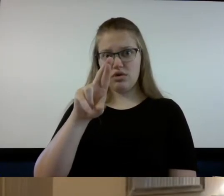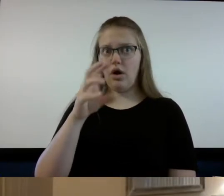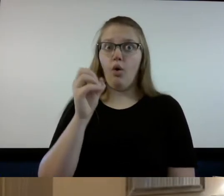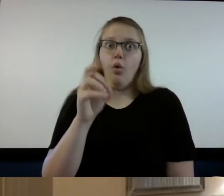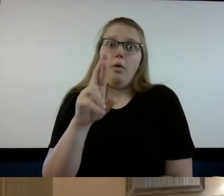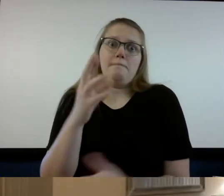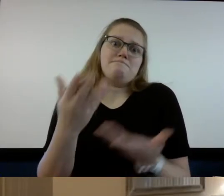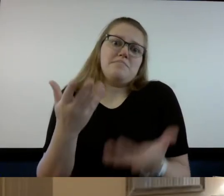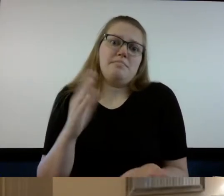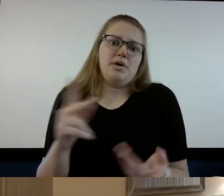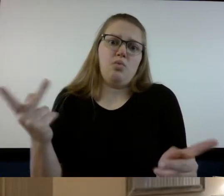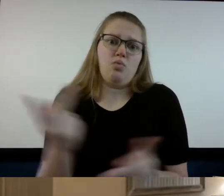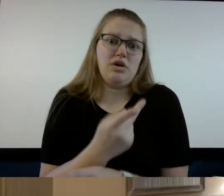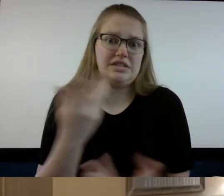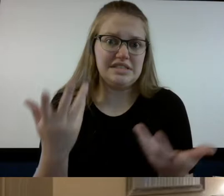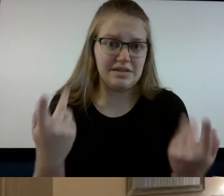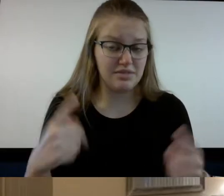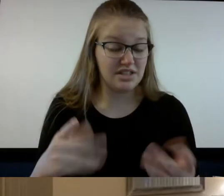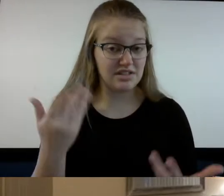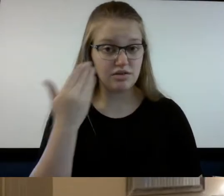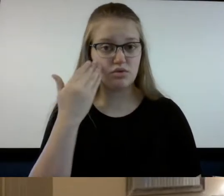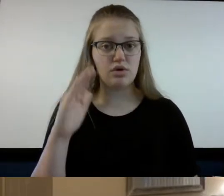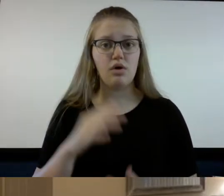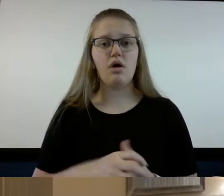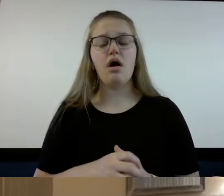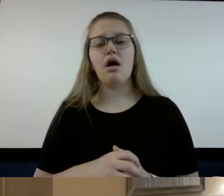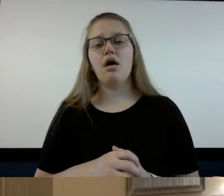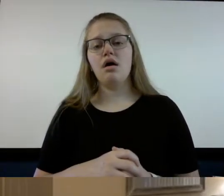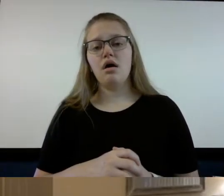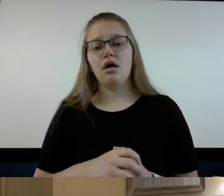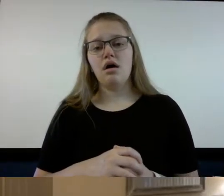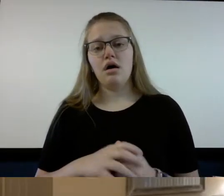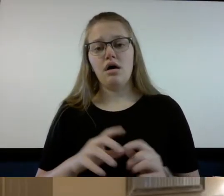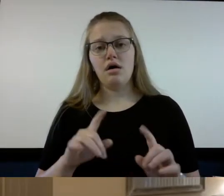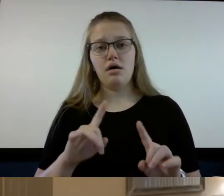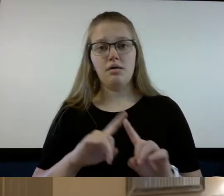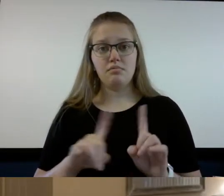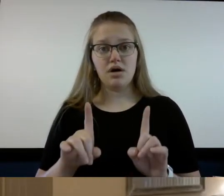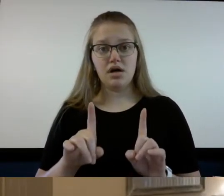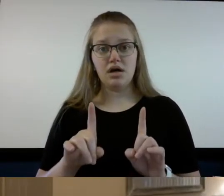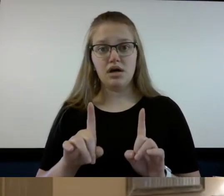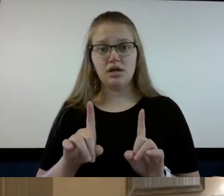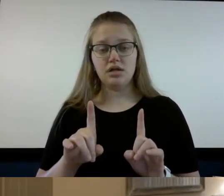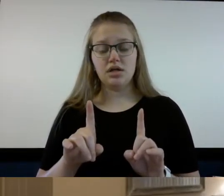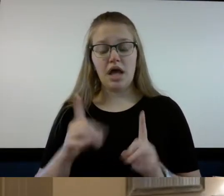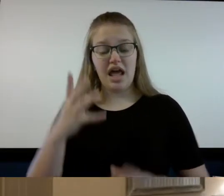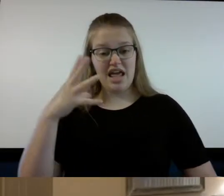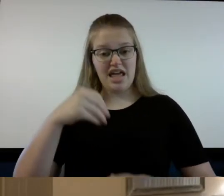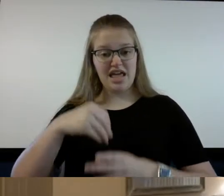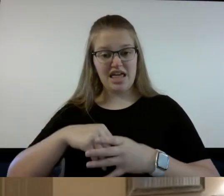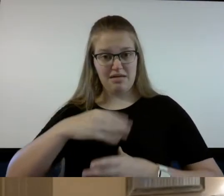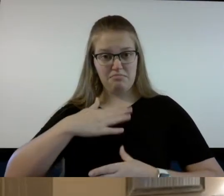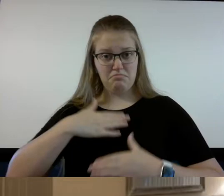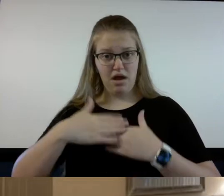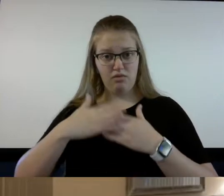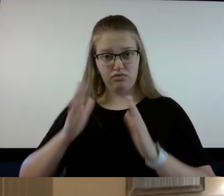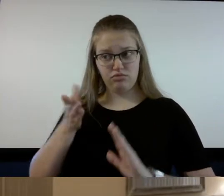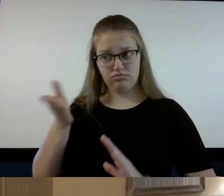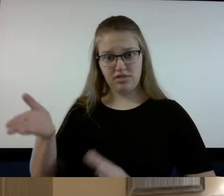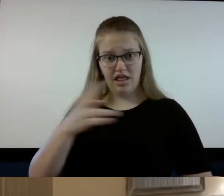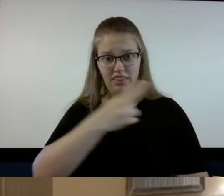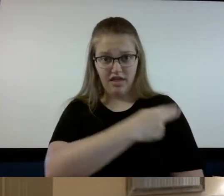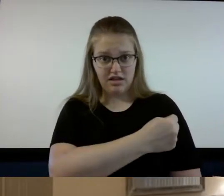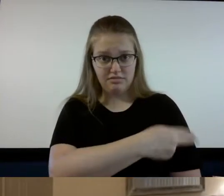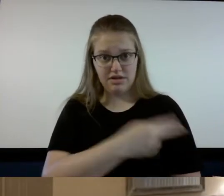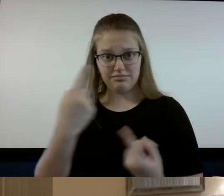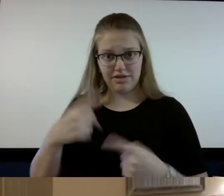being said there's uh the my neighboring the neighboring patient that was next to